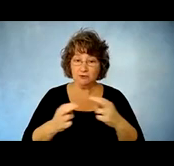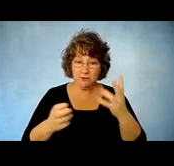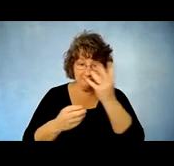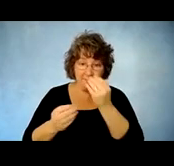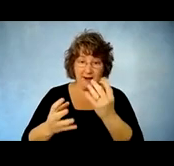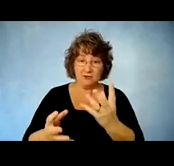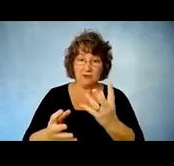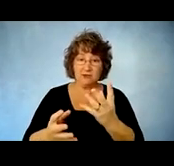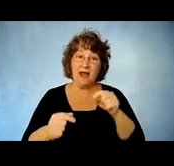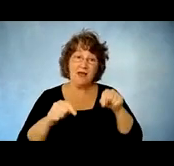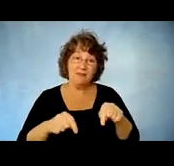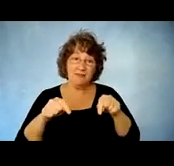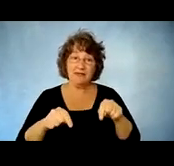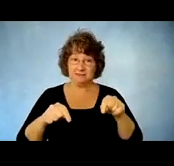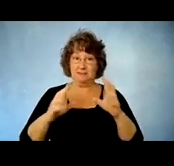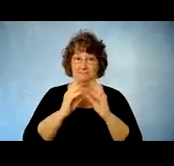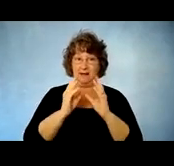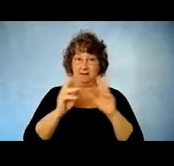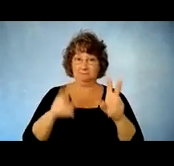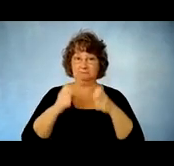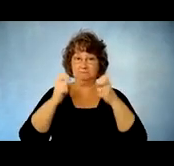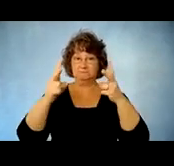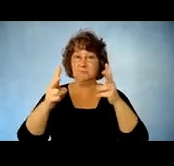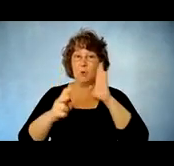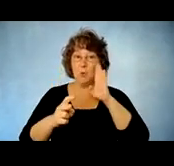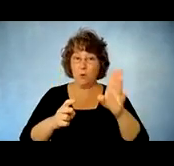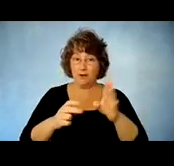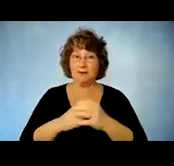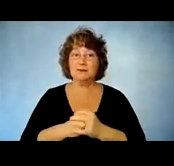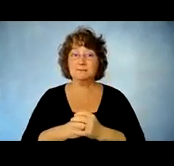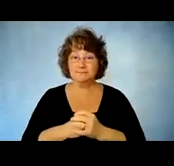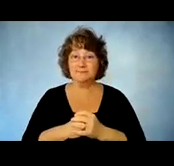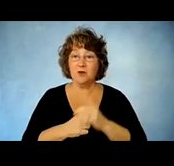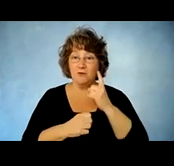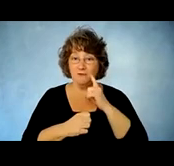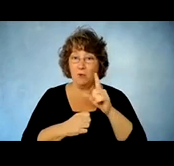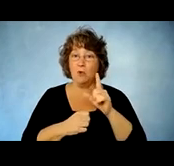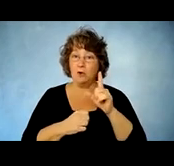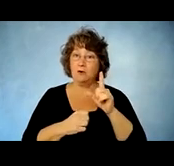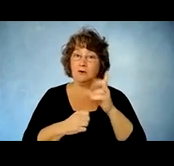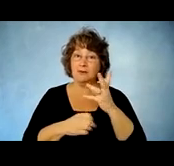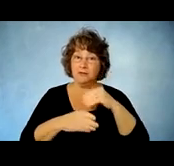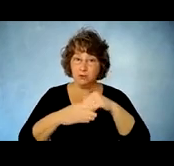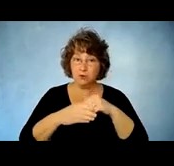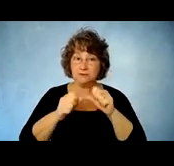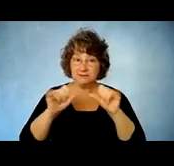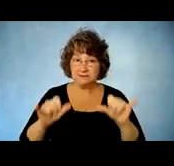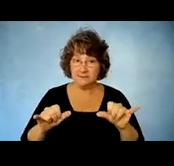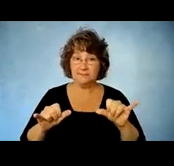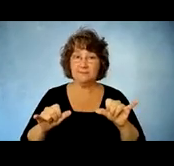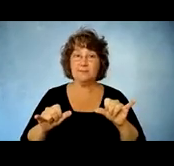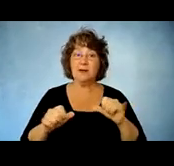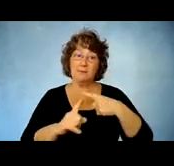system along with the video of this presentation and um additional resources um